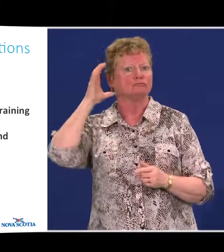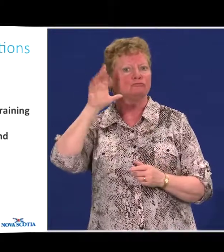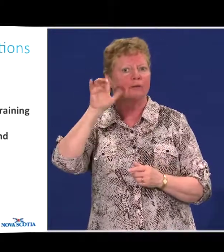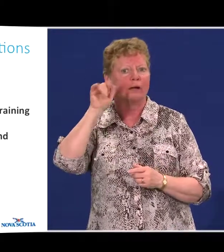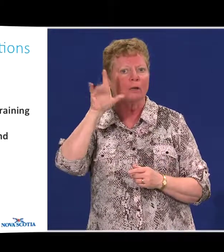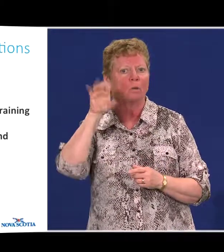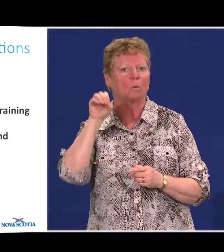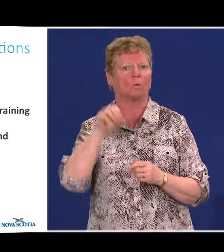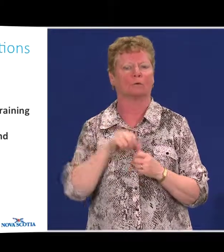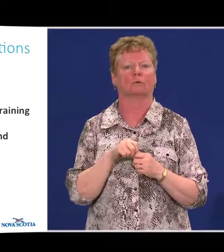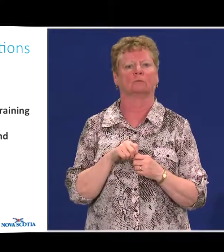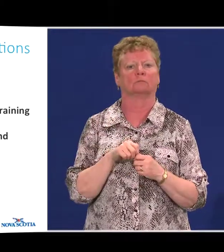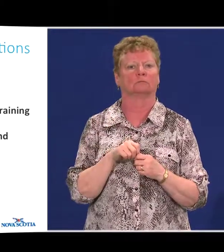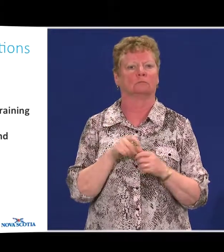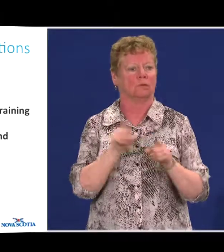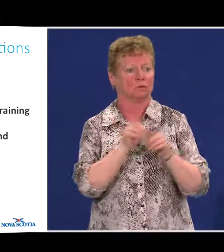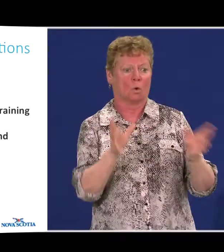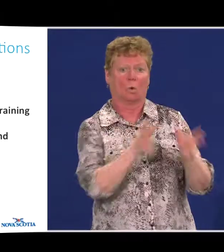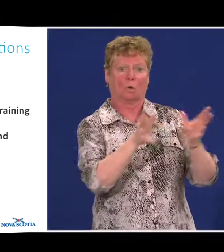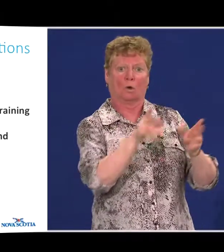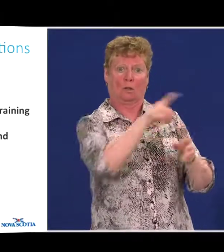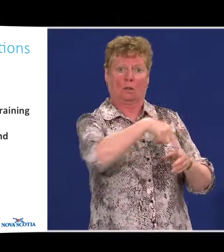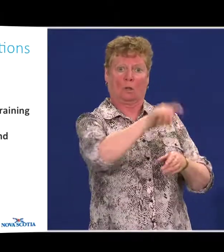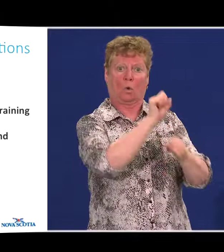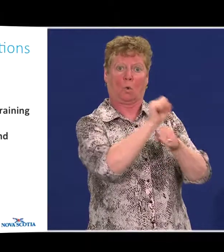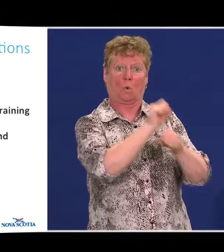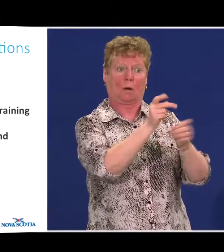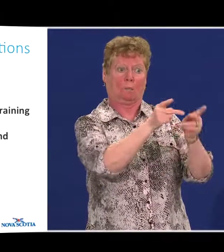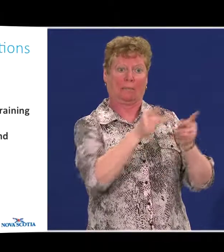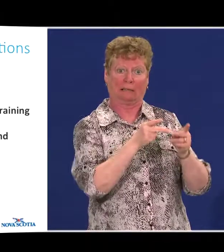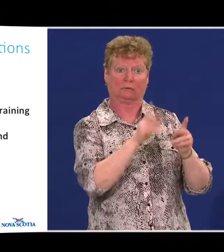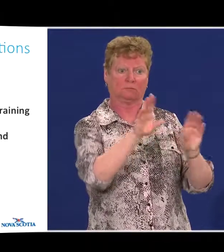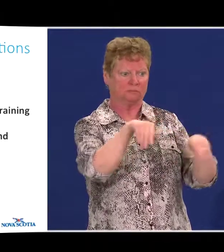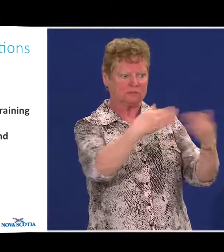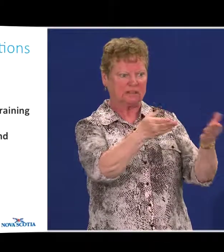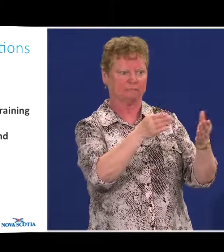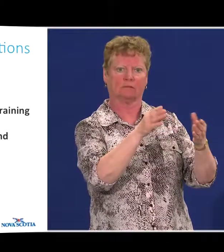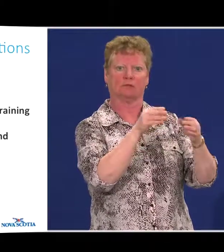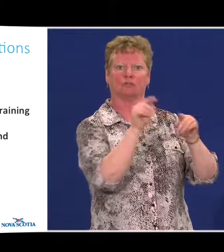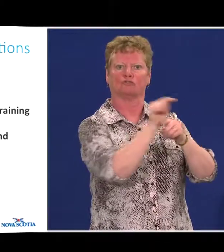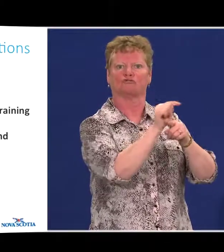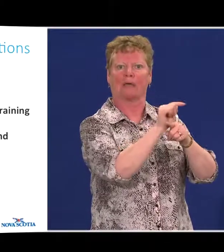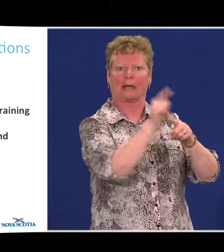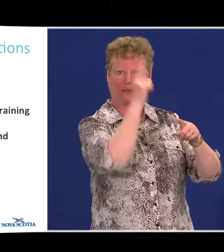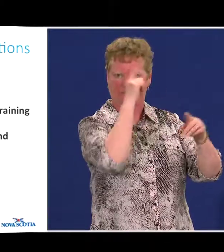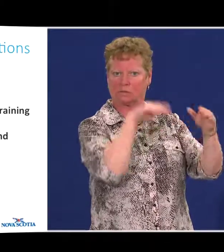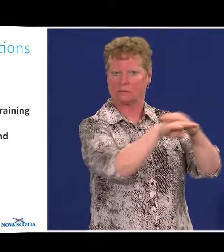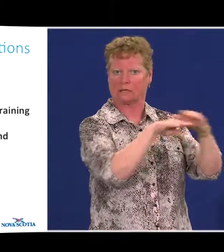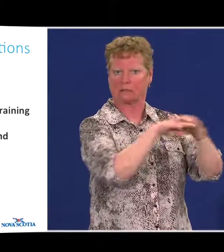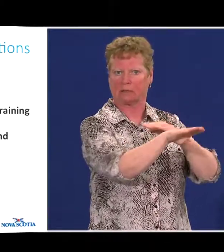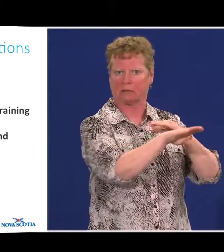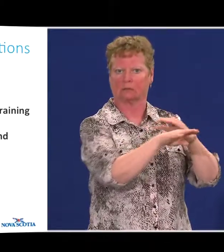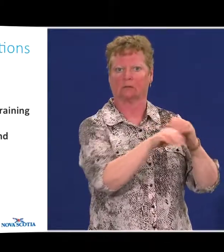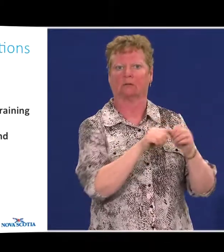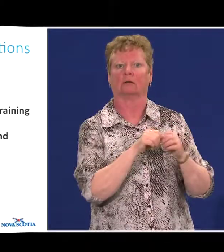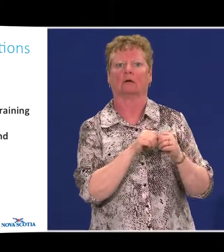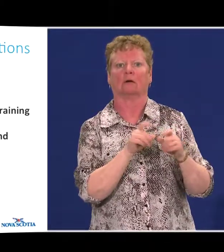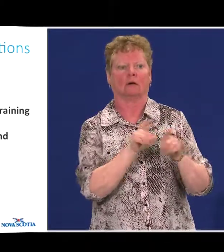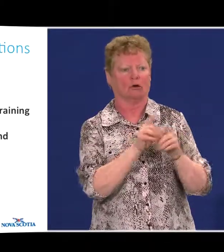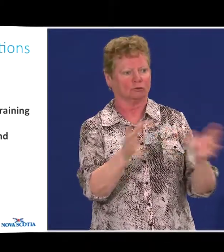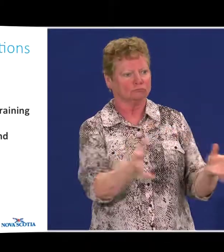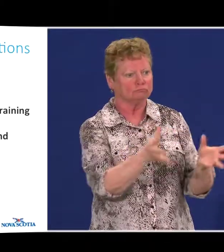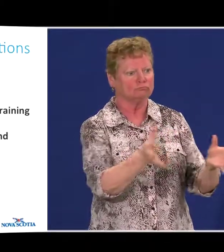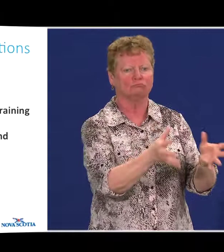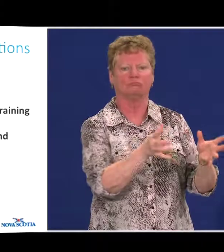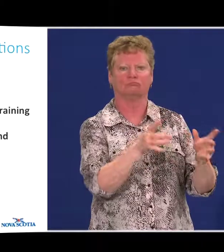Encourage workplaces to provide accessibility training to their employees and promote or reward workplaces